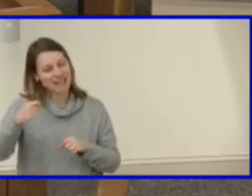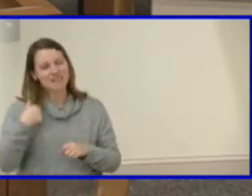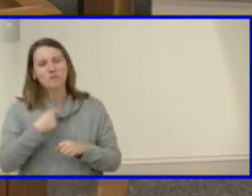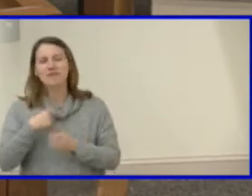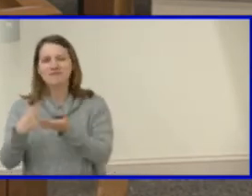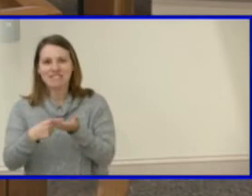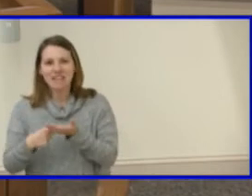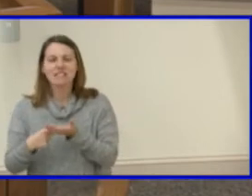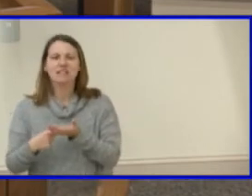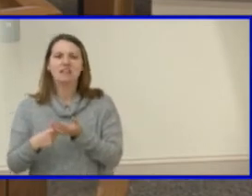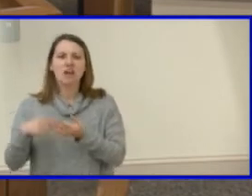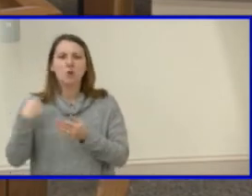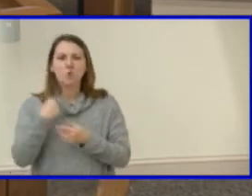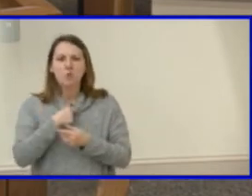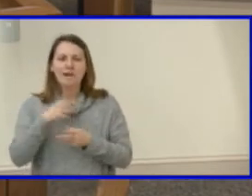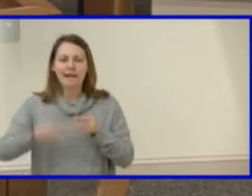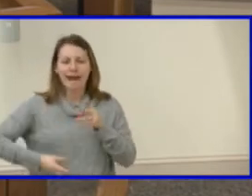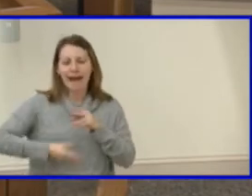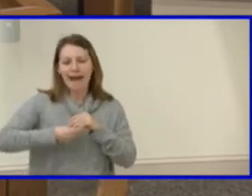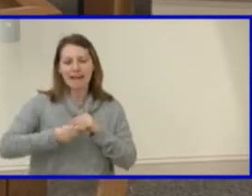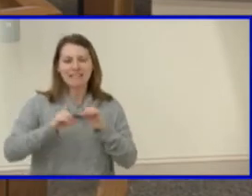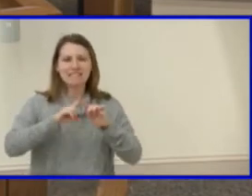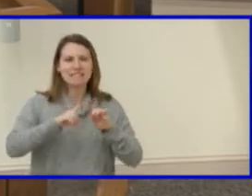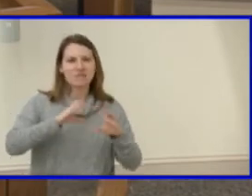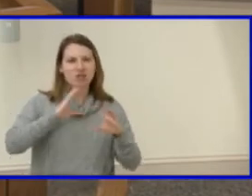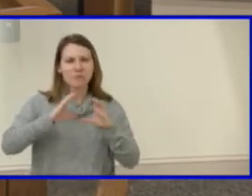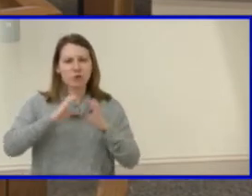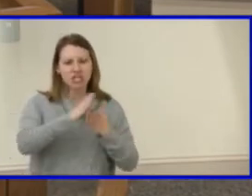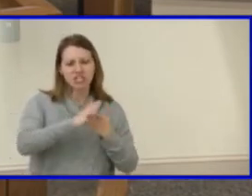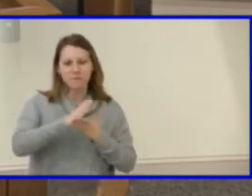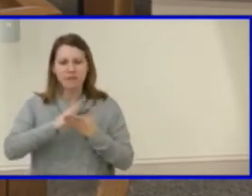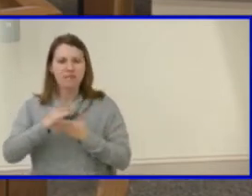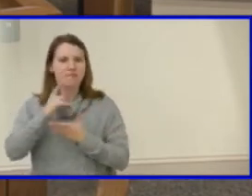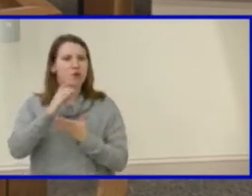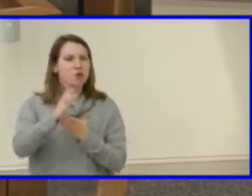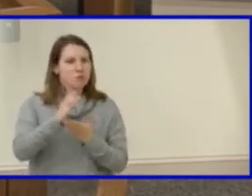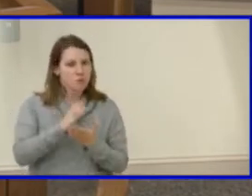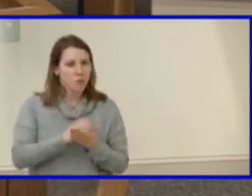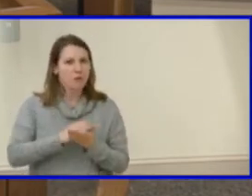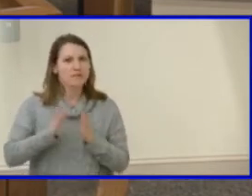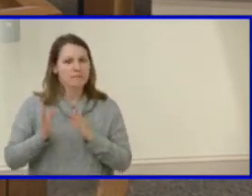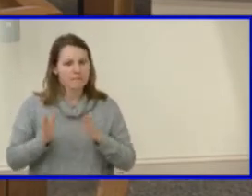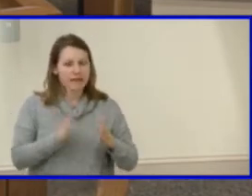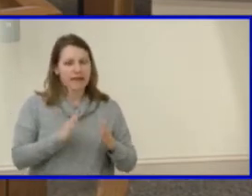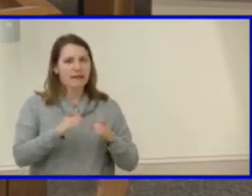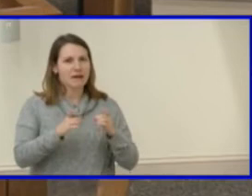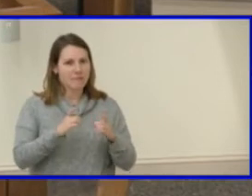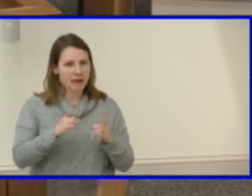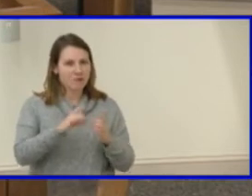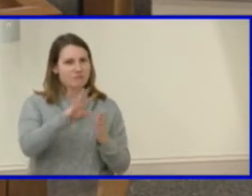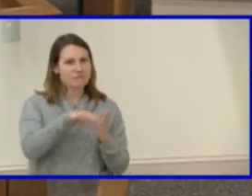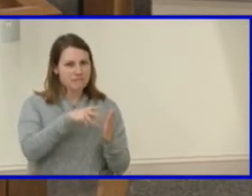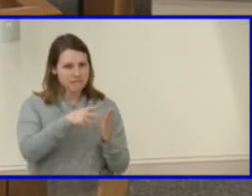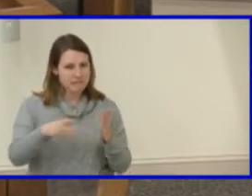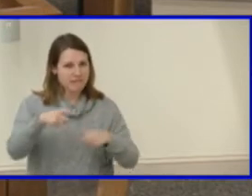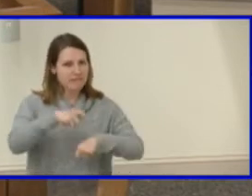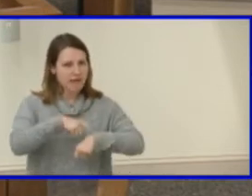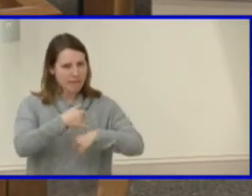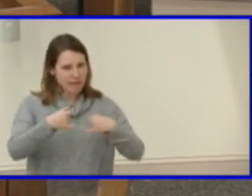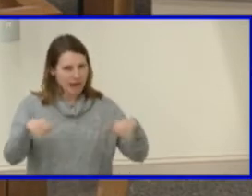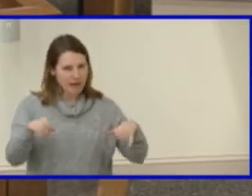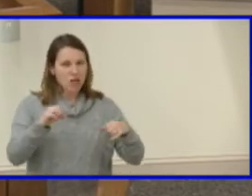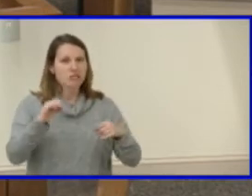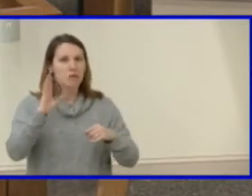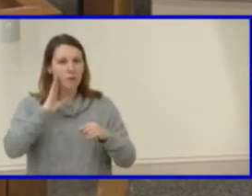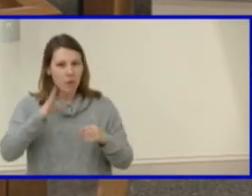embedding different pieces of communication into our overall course planning and scheduling timeline. Um, and so it's all pieced in through